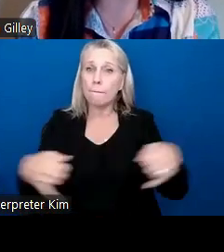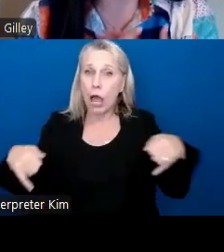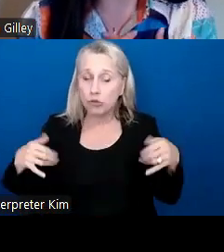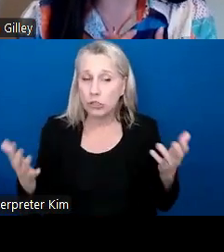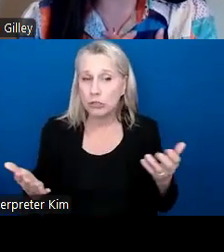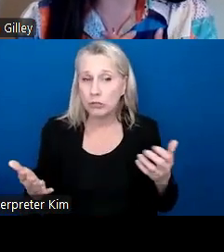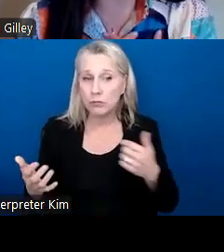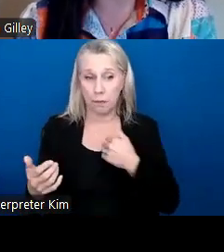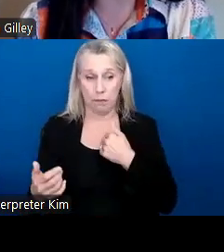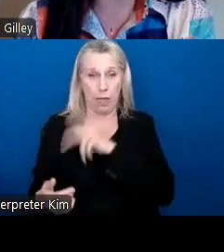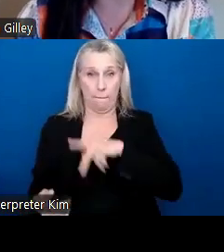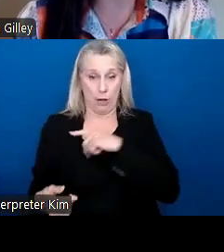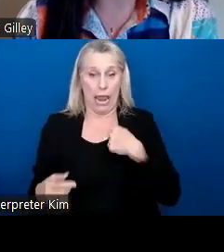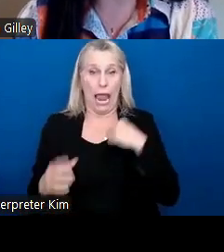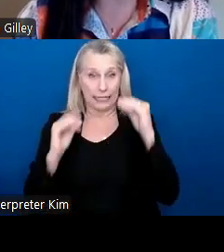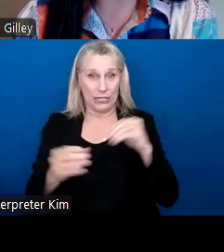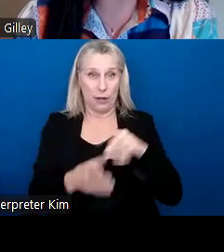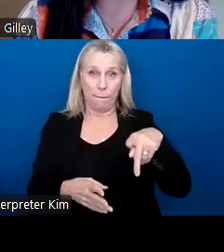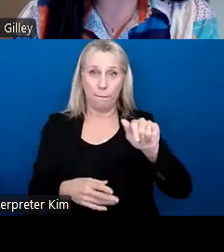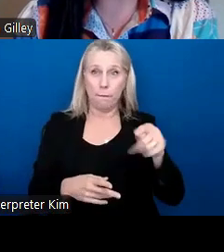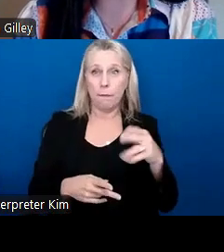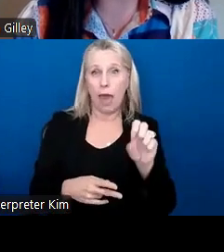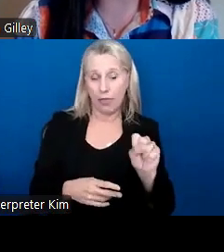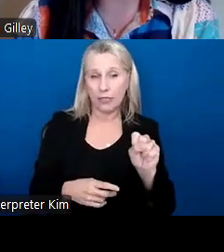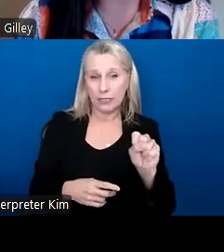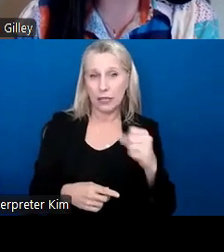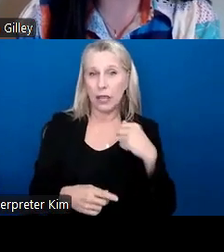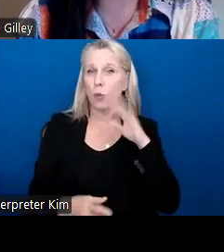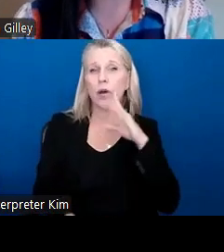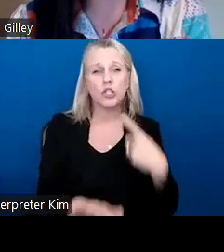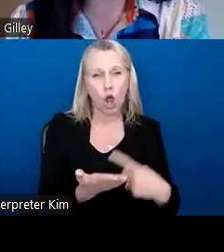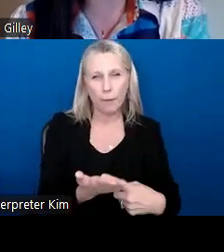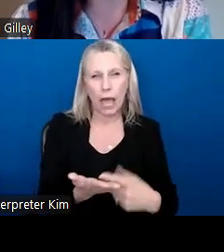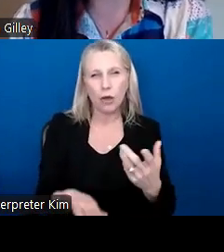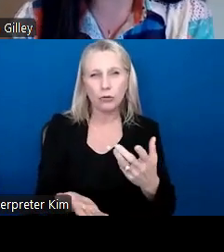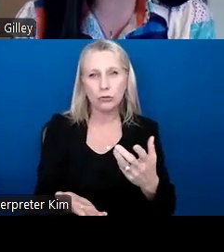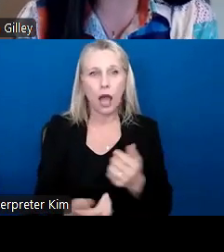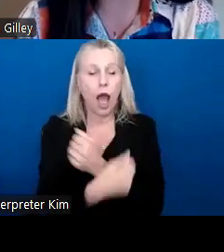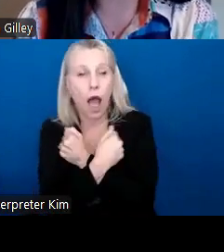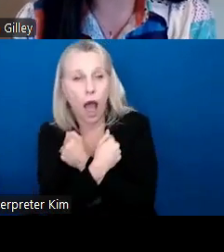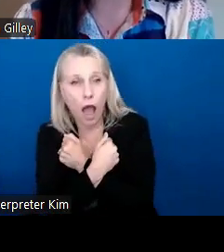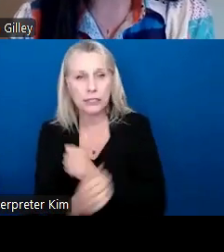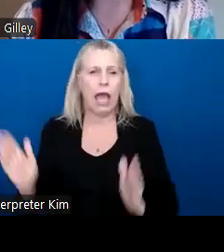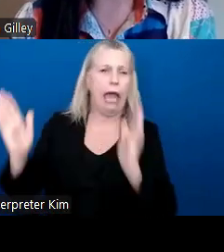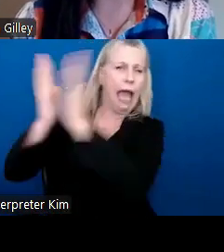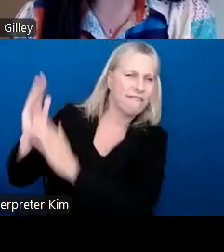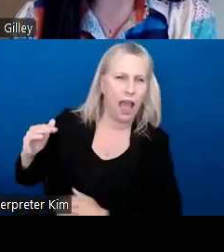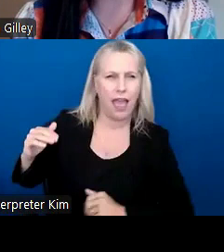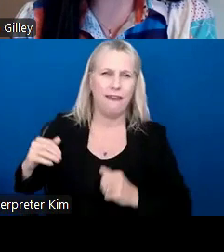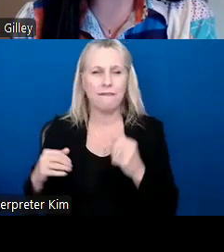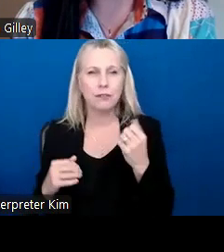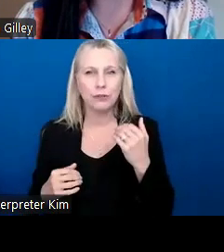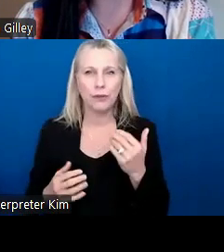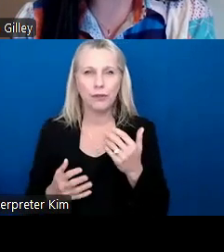personally teach in PAVS is we'll talk about, you know, hugs and high fives. And, um,